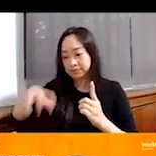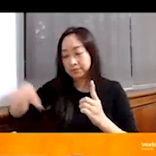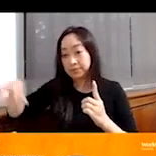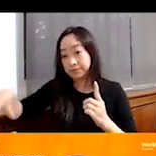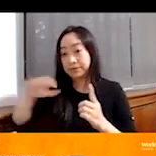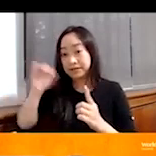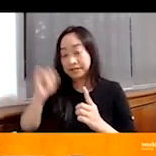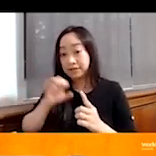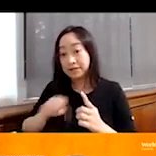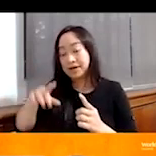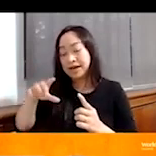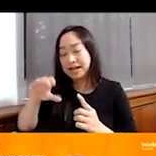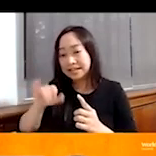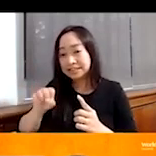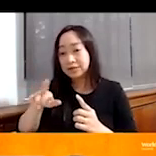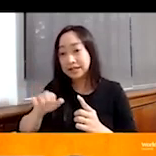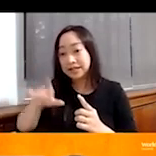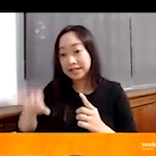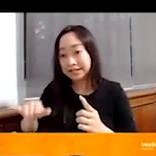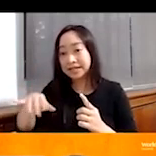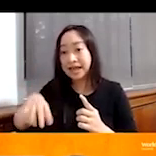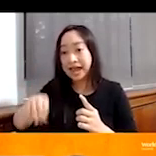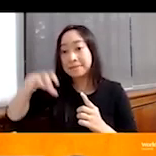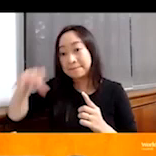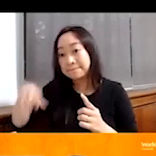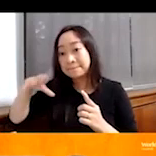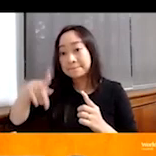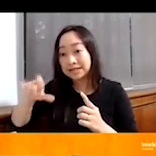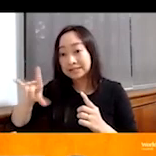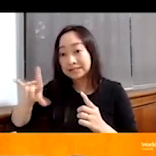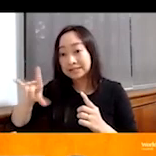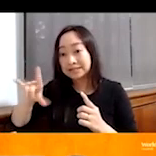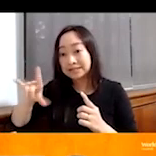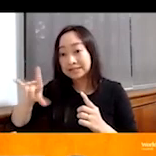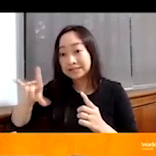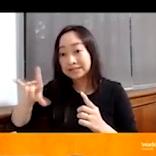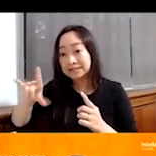living side by side. And that creates conflict. And sometimes like some of these little